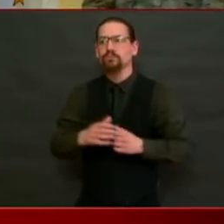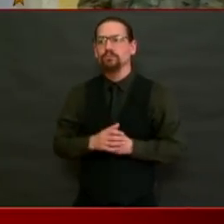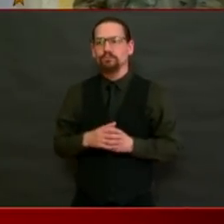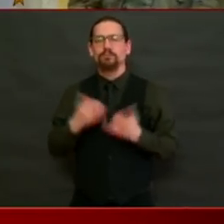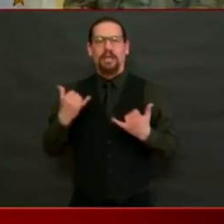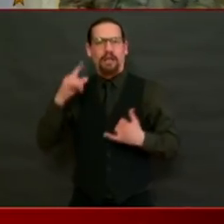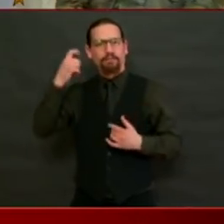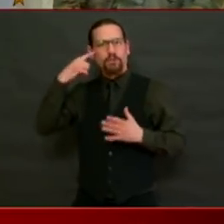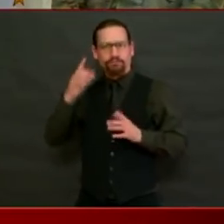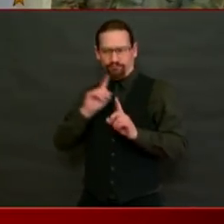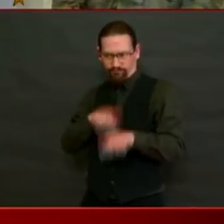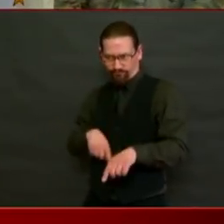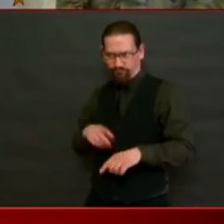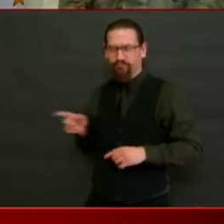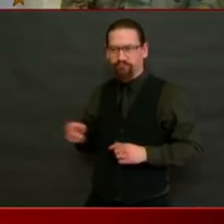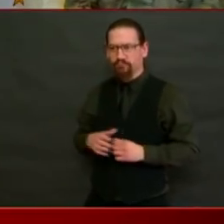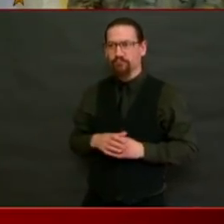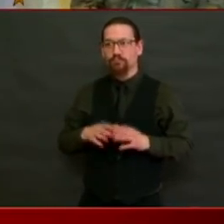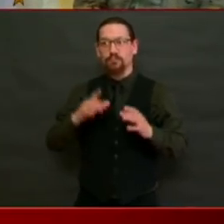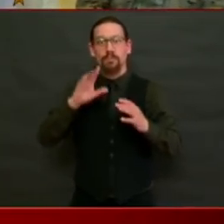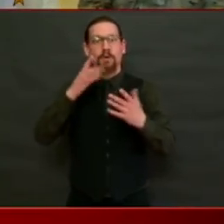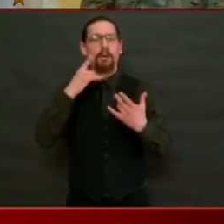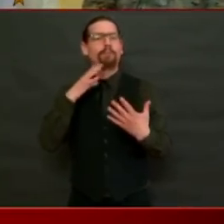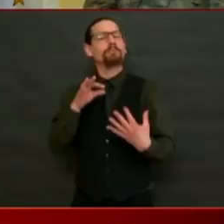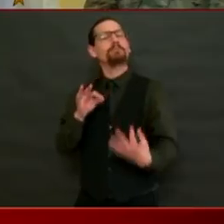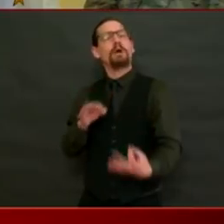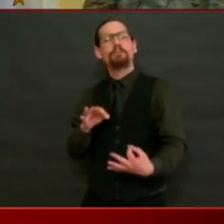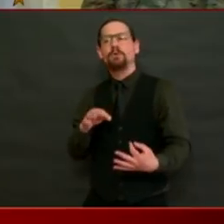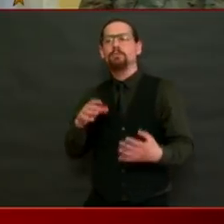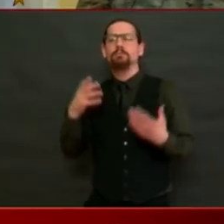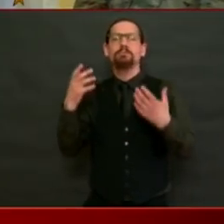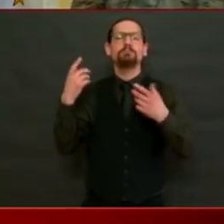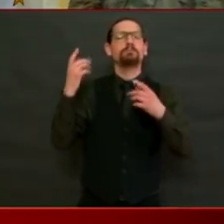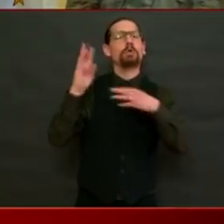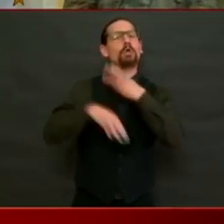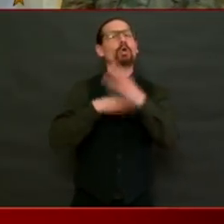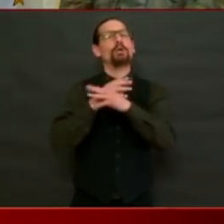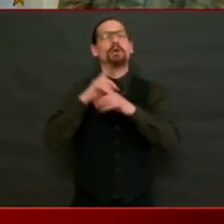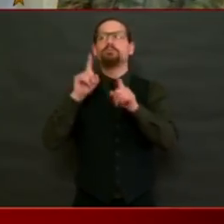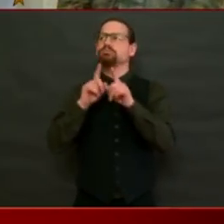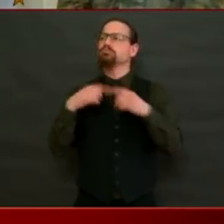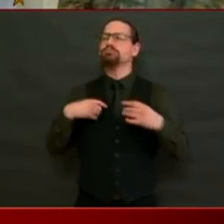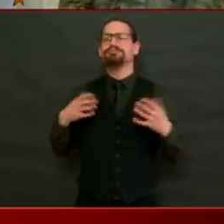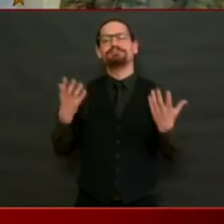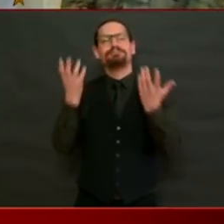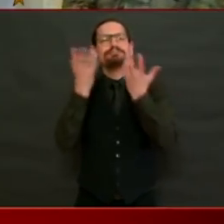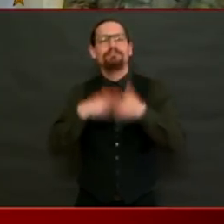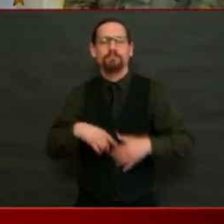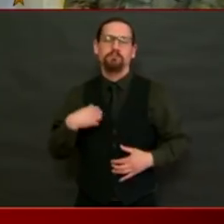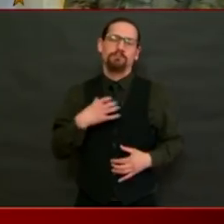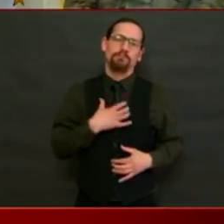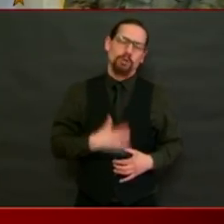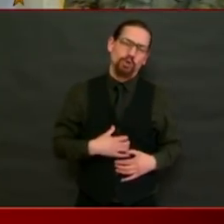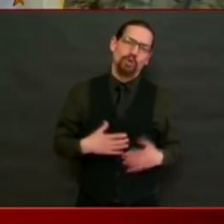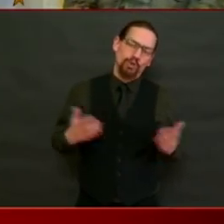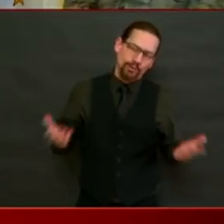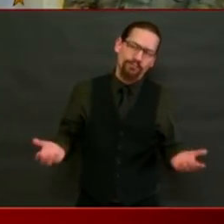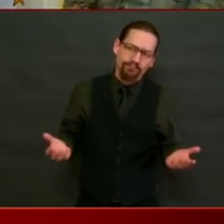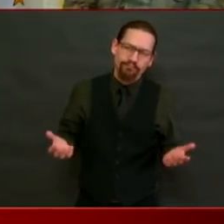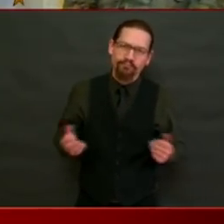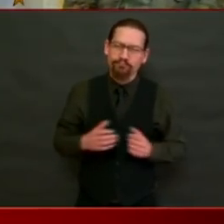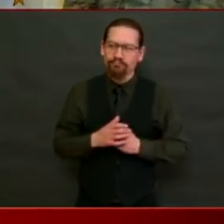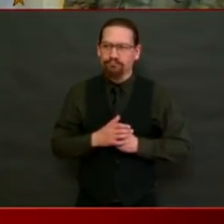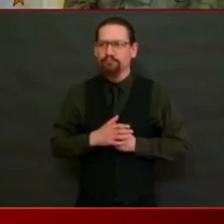have said that we wanted to be at a thousand a day, and that's where we are. In an ideal world,